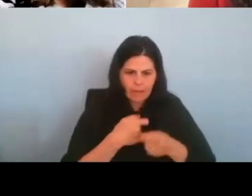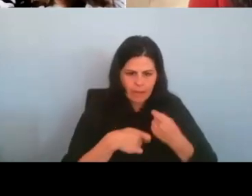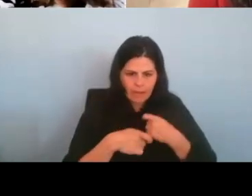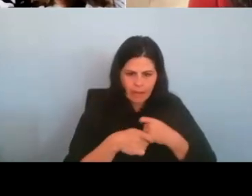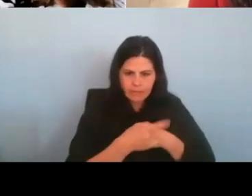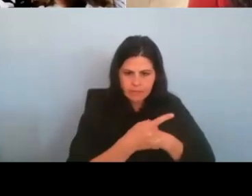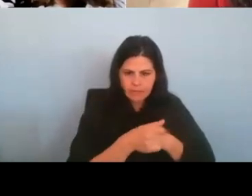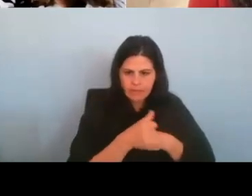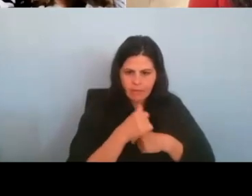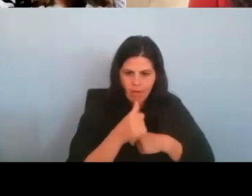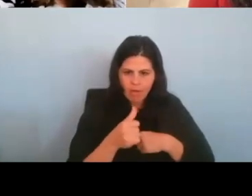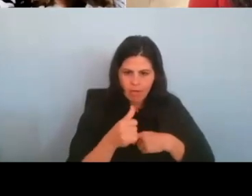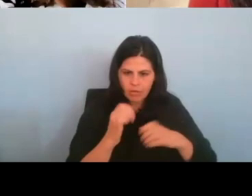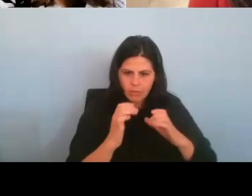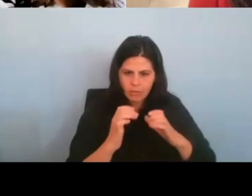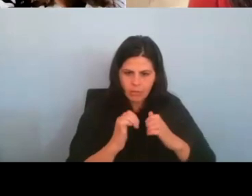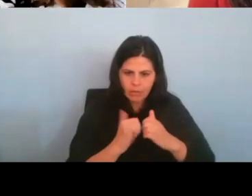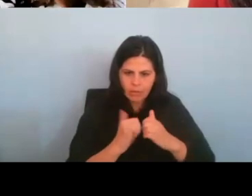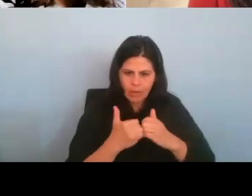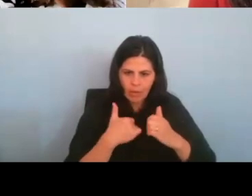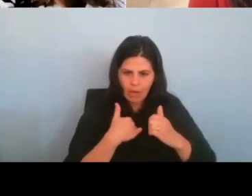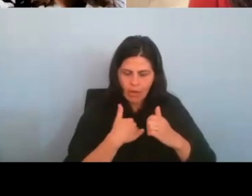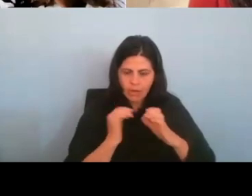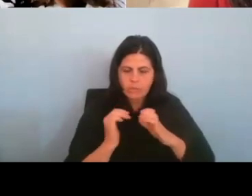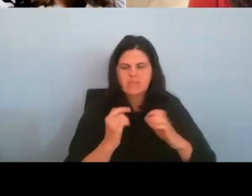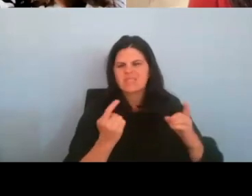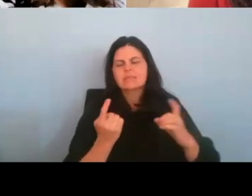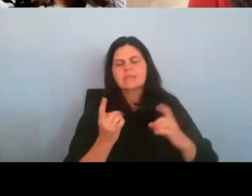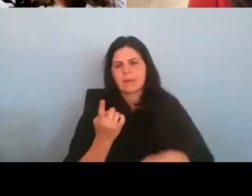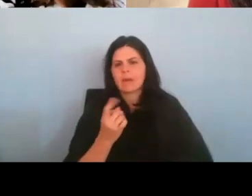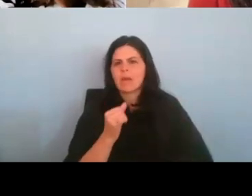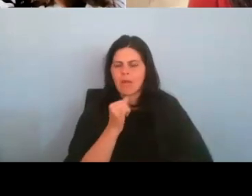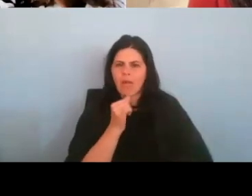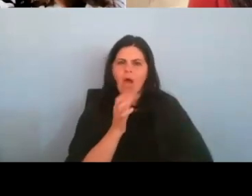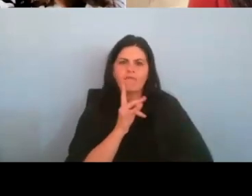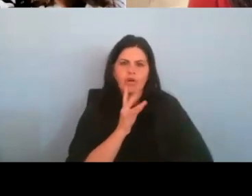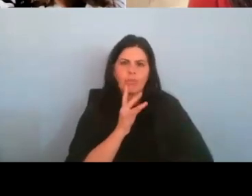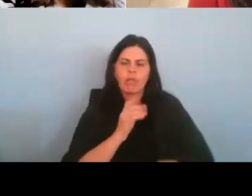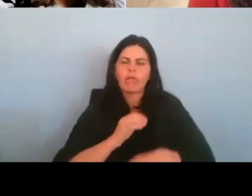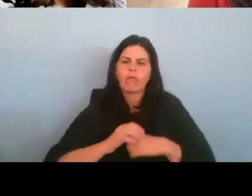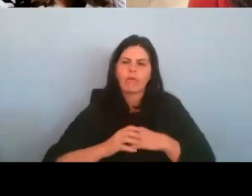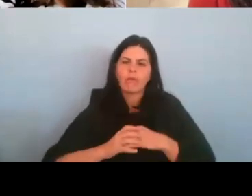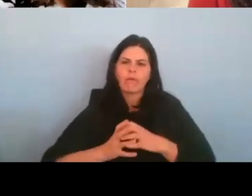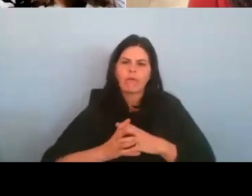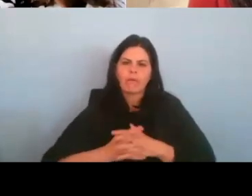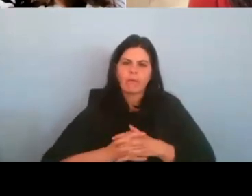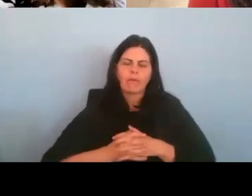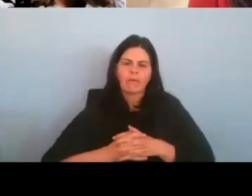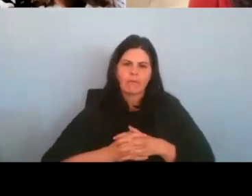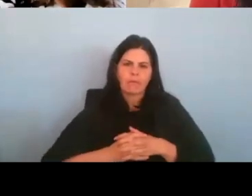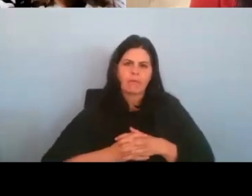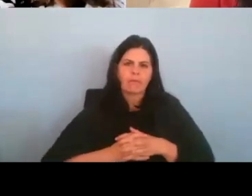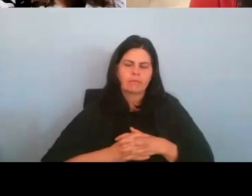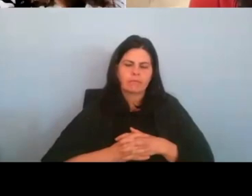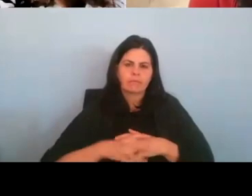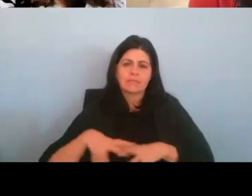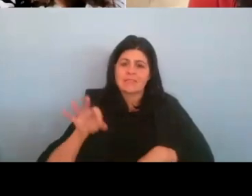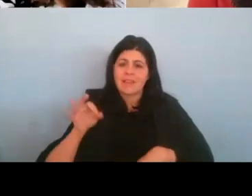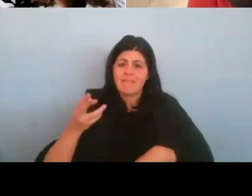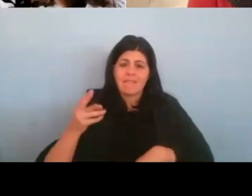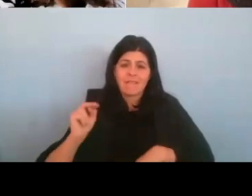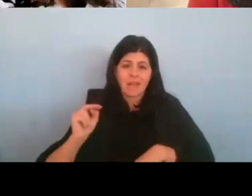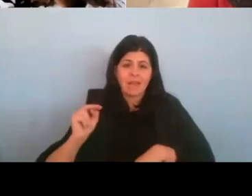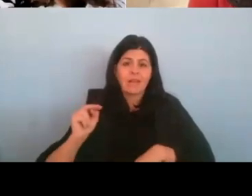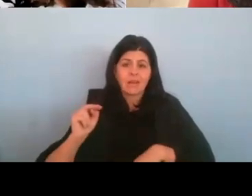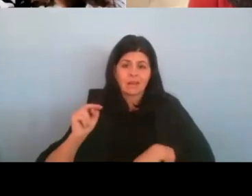and someone who is non-verbal. It was a really fun challenge to kind of put myself